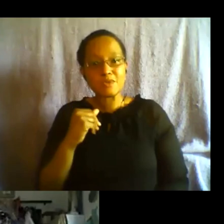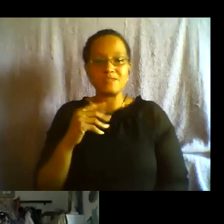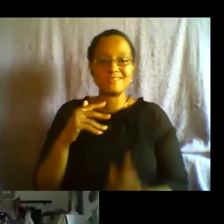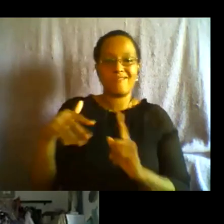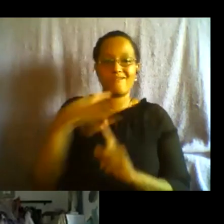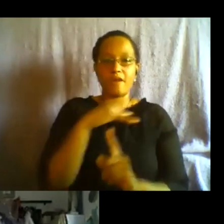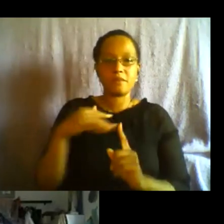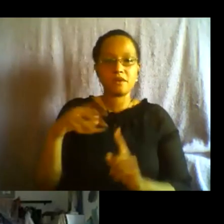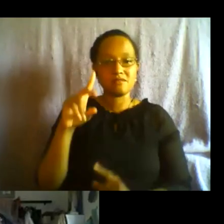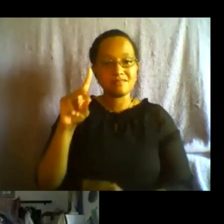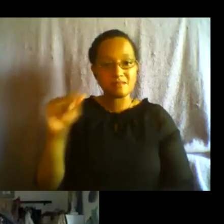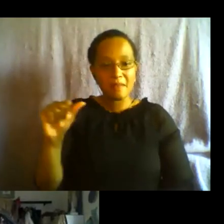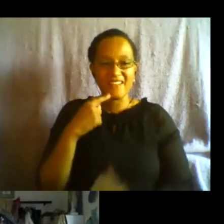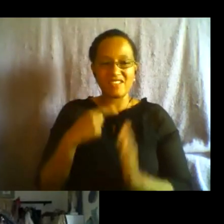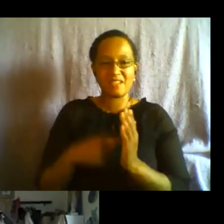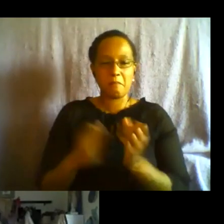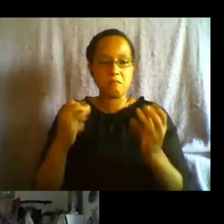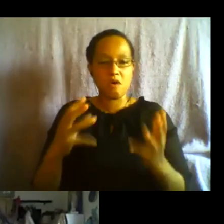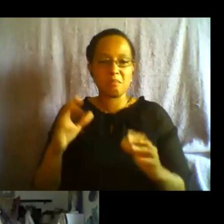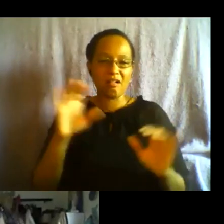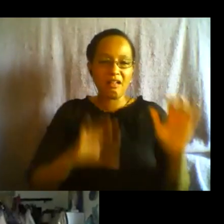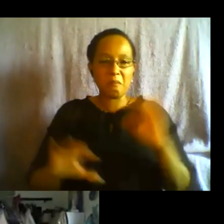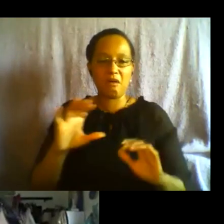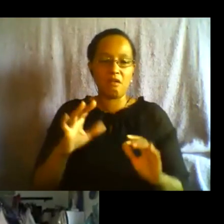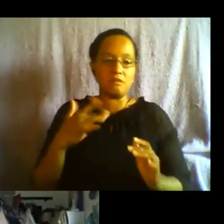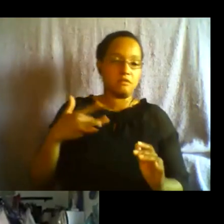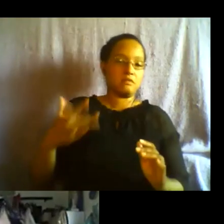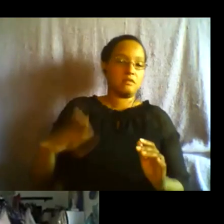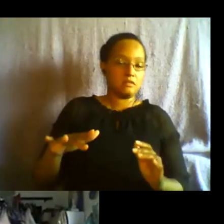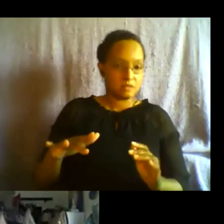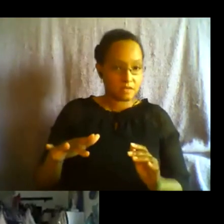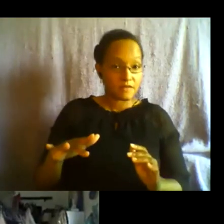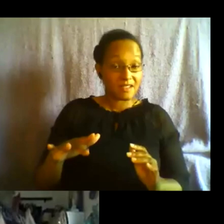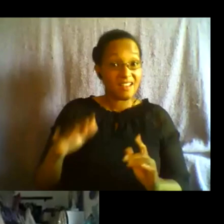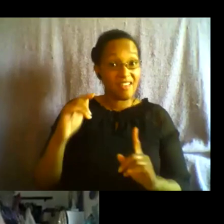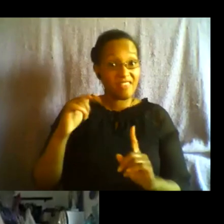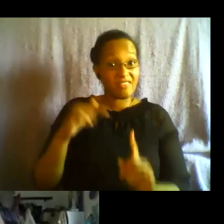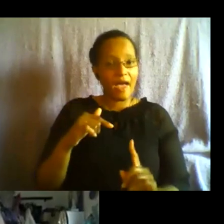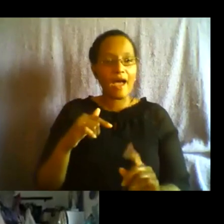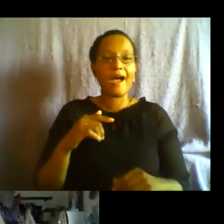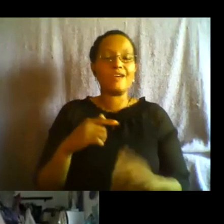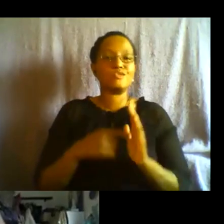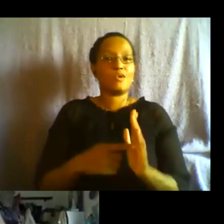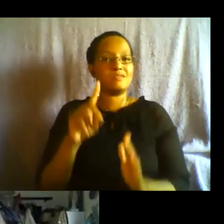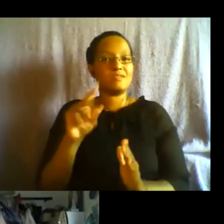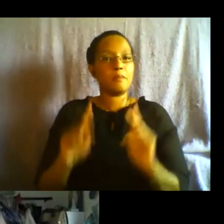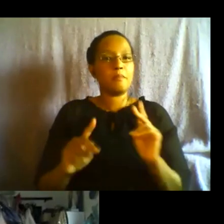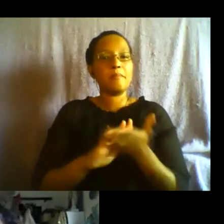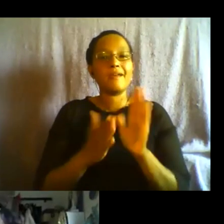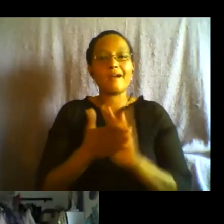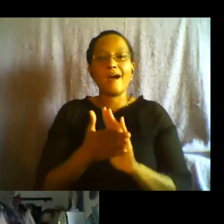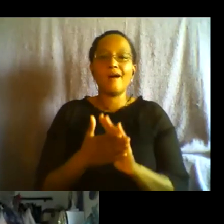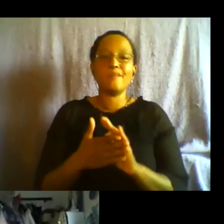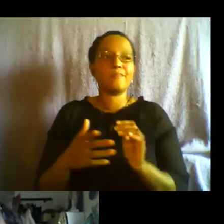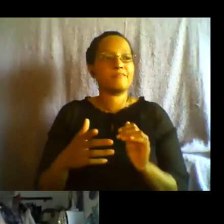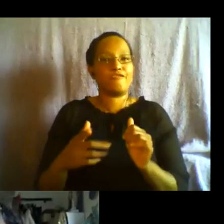like multiple chemical sensitivities in some ways it's like we become the canary in the coal mine like we're the first people